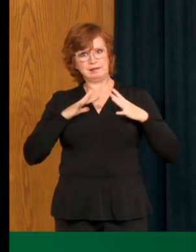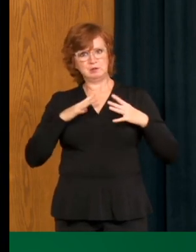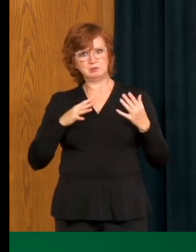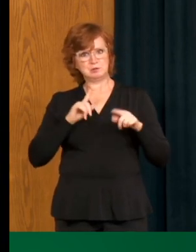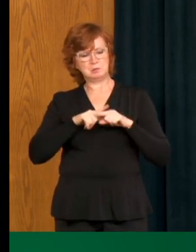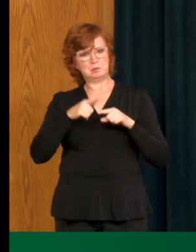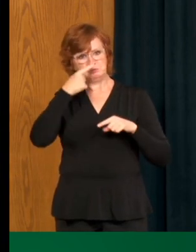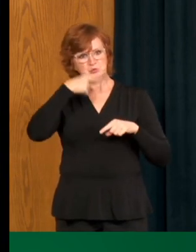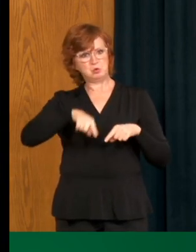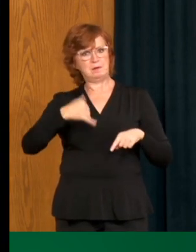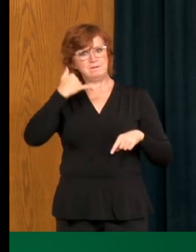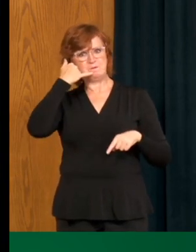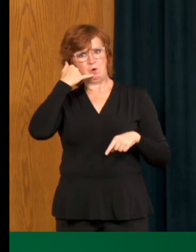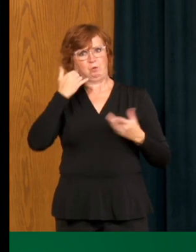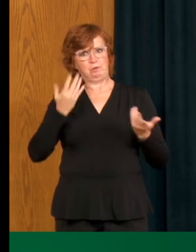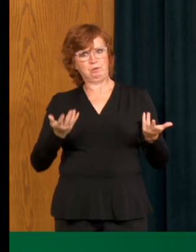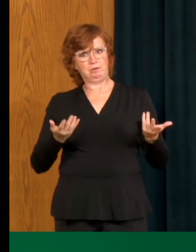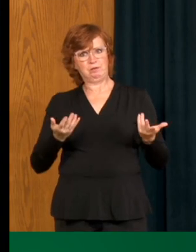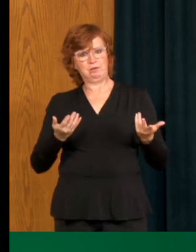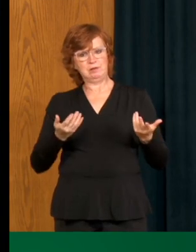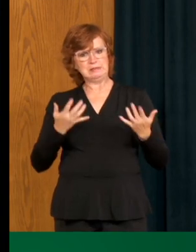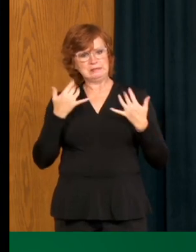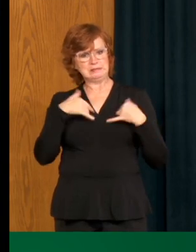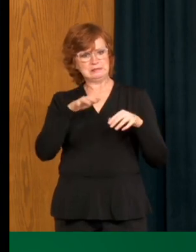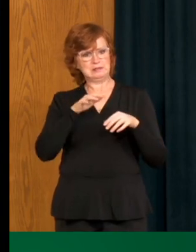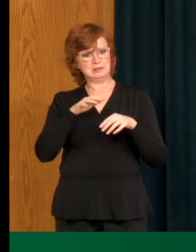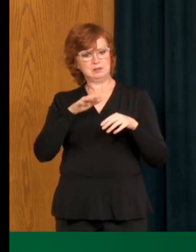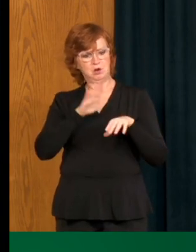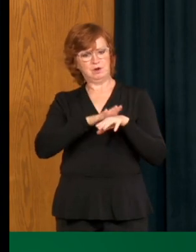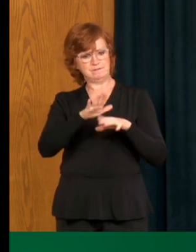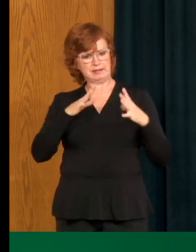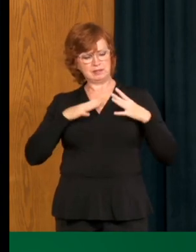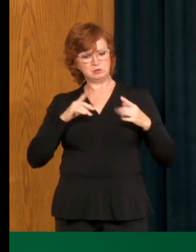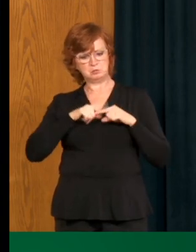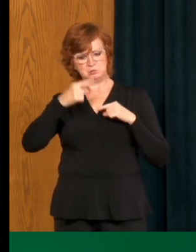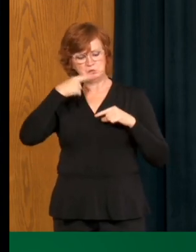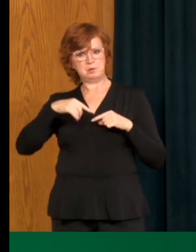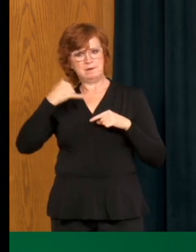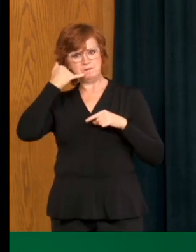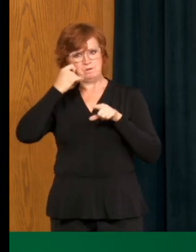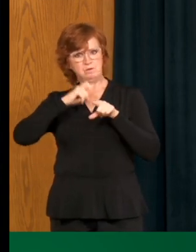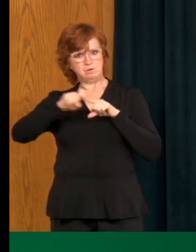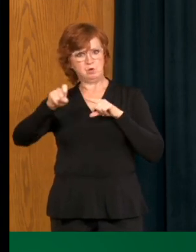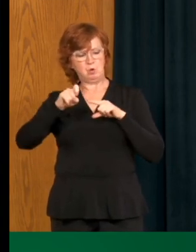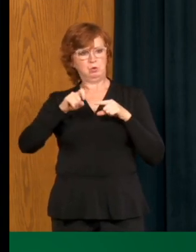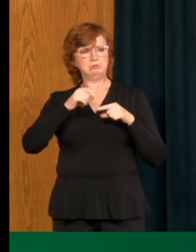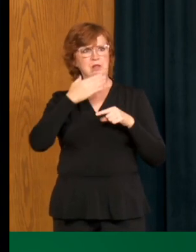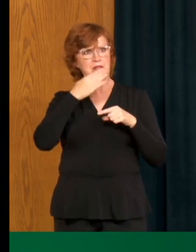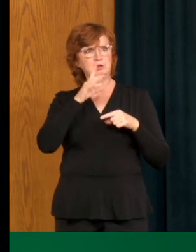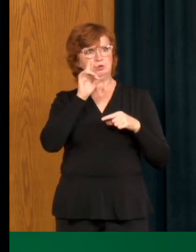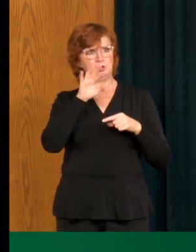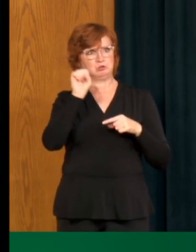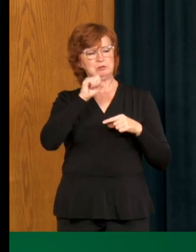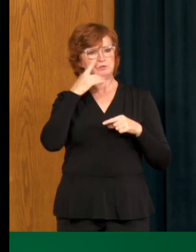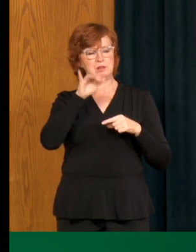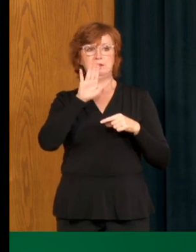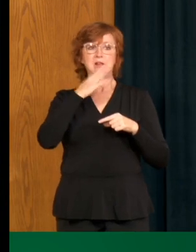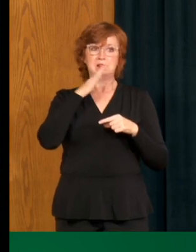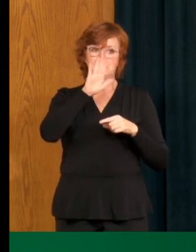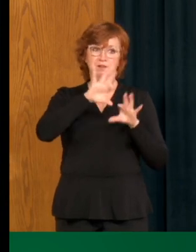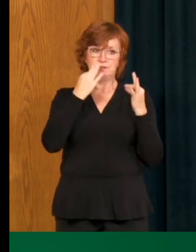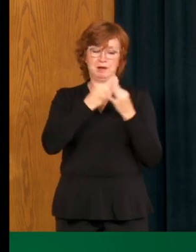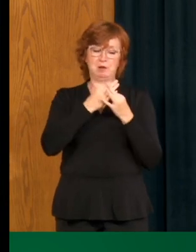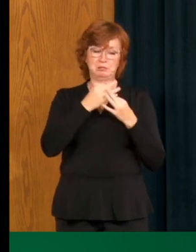continue to call in to provide information to the people of the province. And for that, doctor, I thank you, and I thank your family.